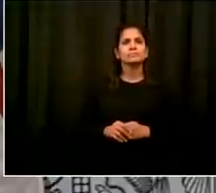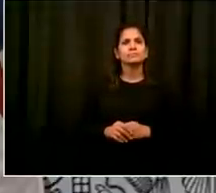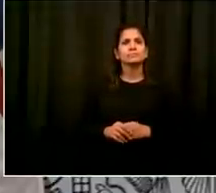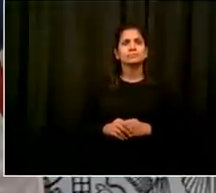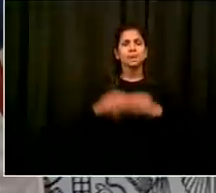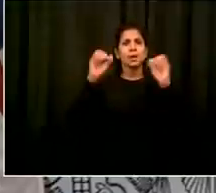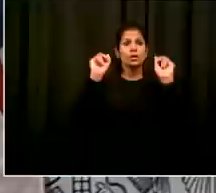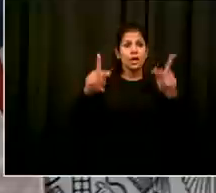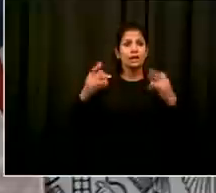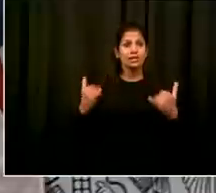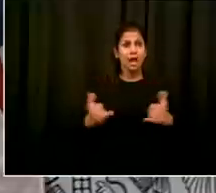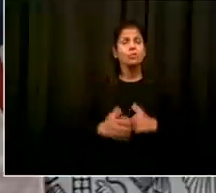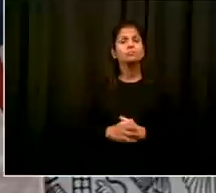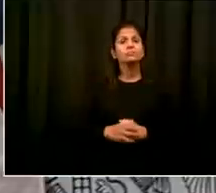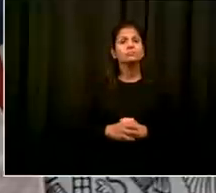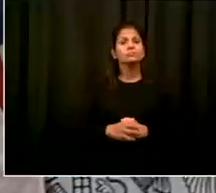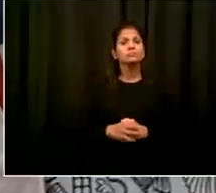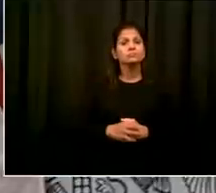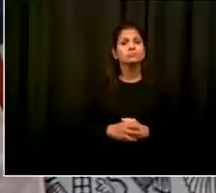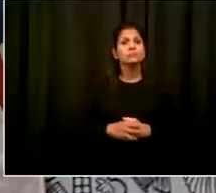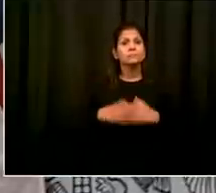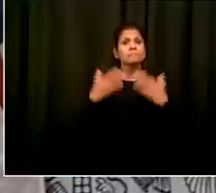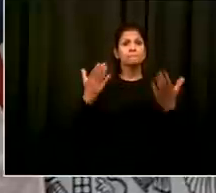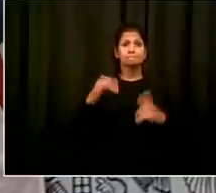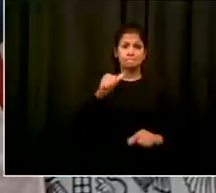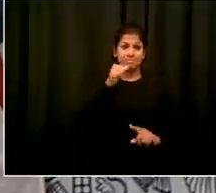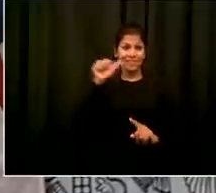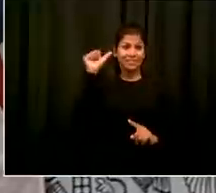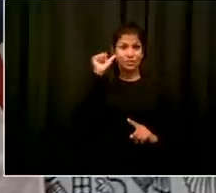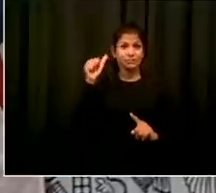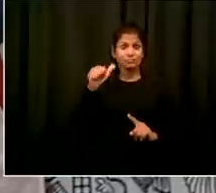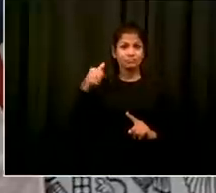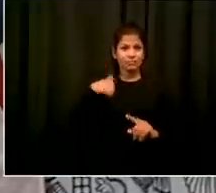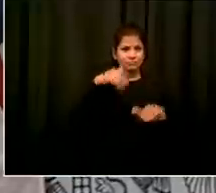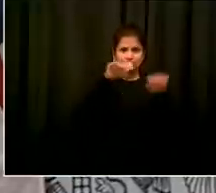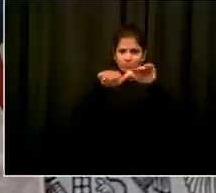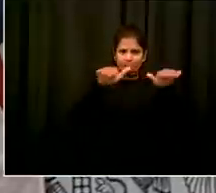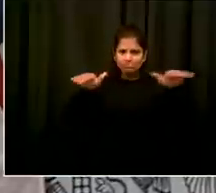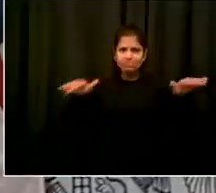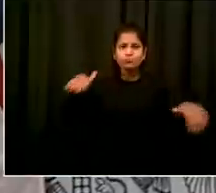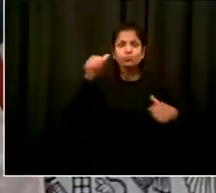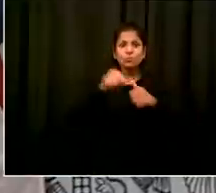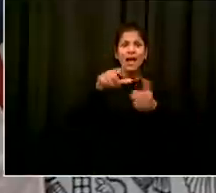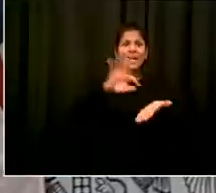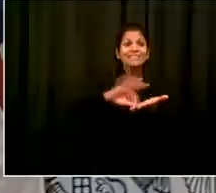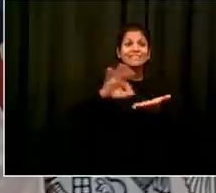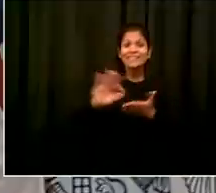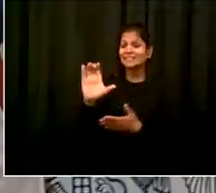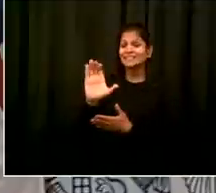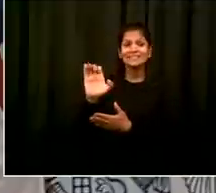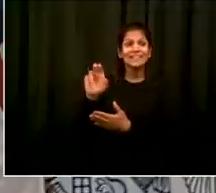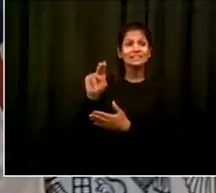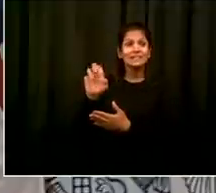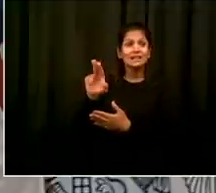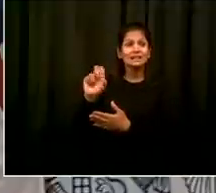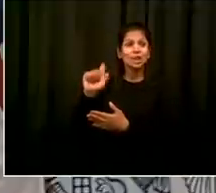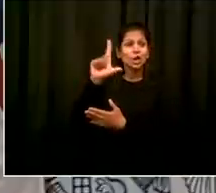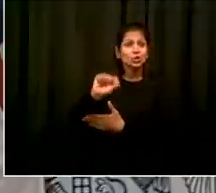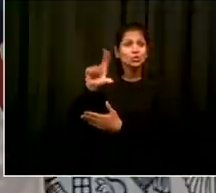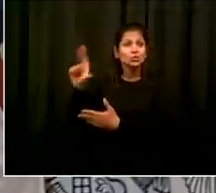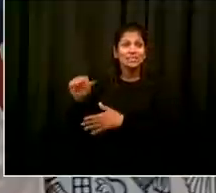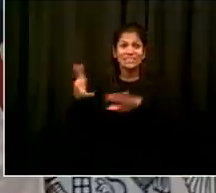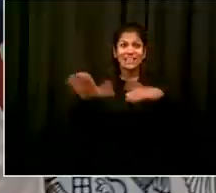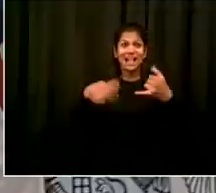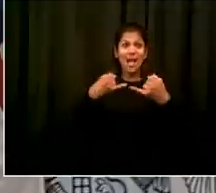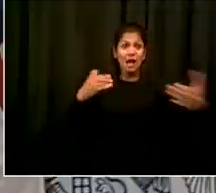coming up yesterday I talked about the census deadline just eight days away we're gonna be talking about the census a lot the next few days but